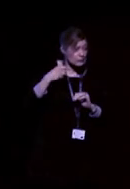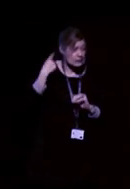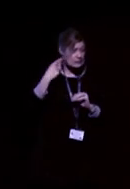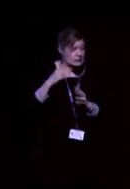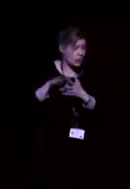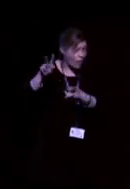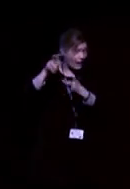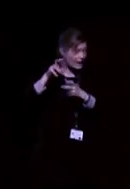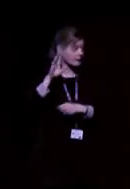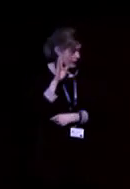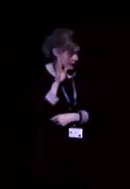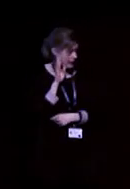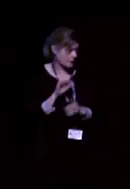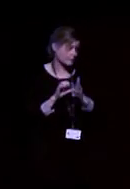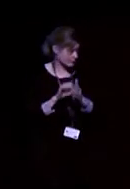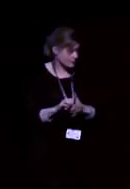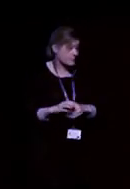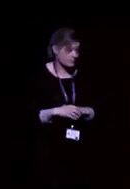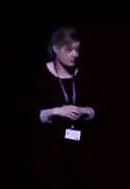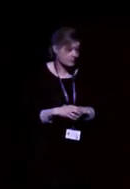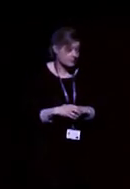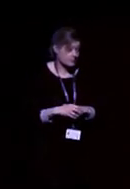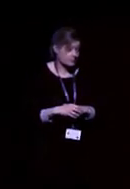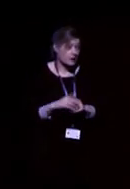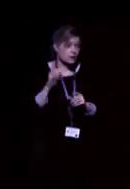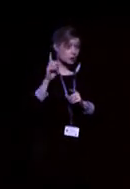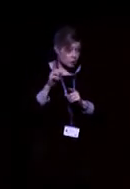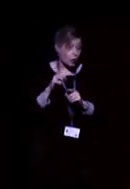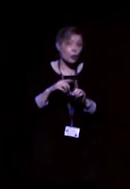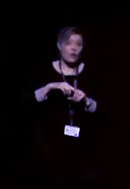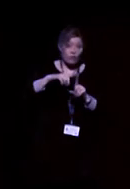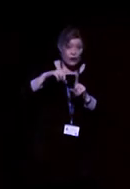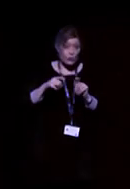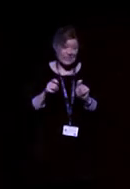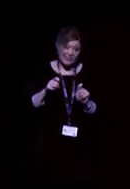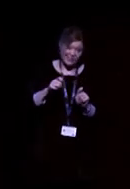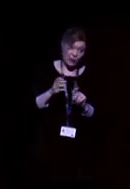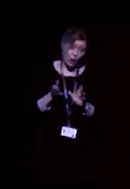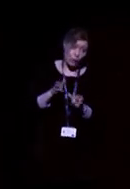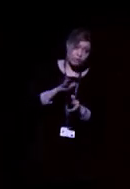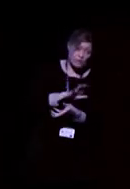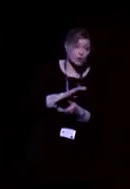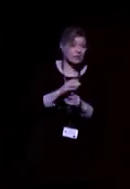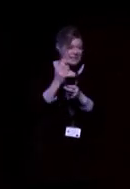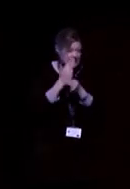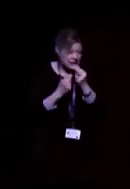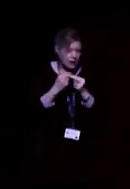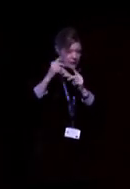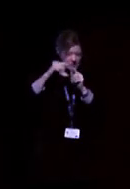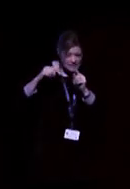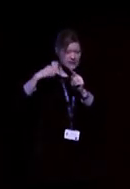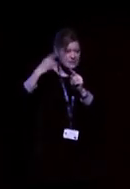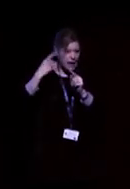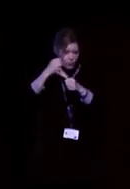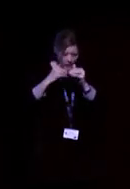any good quality of hearing. Therefore, frequency compression is designed to lower the frequencies of the sounds.